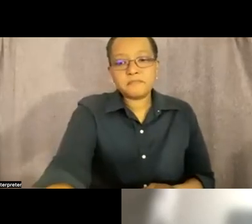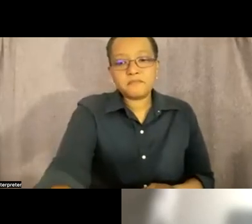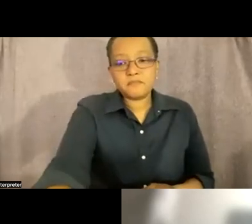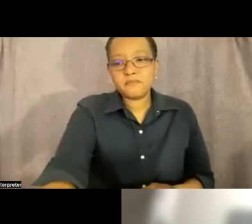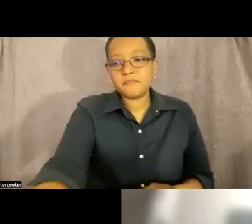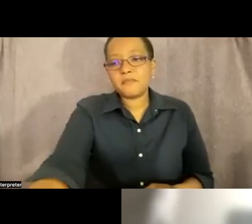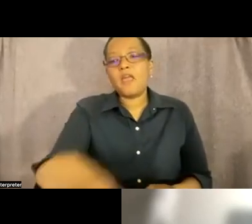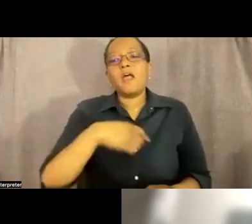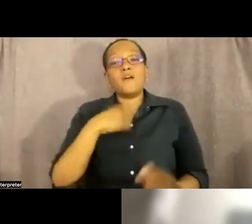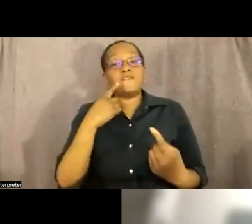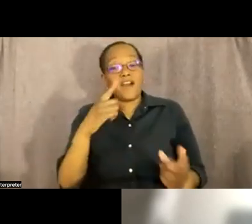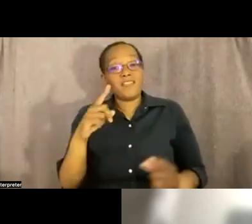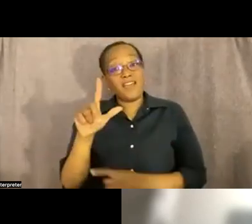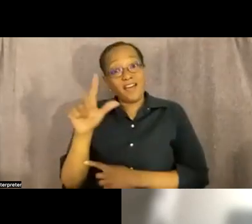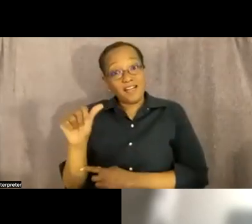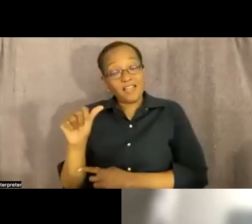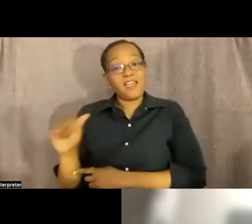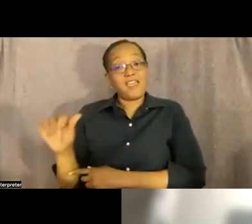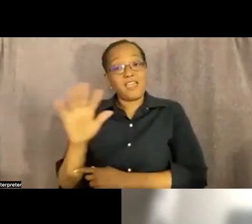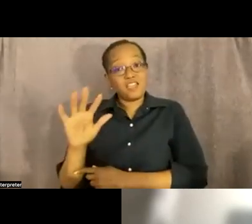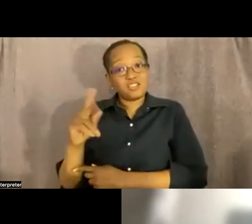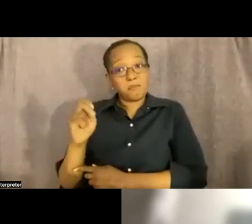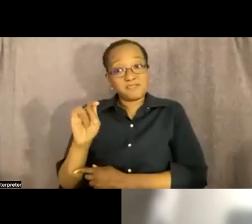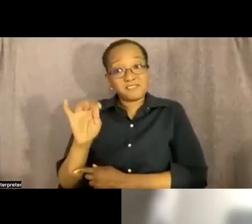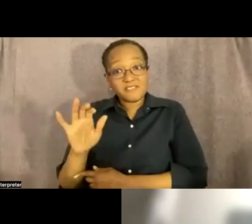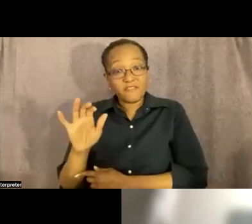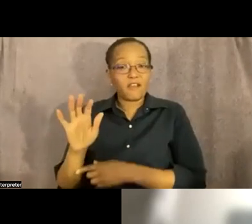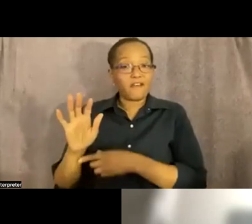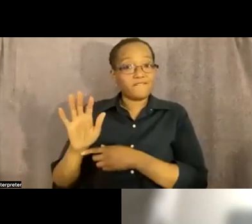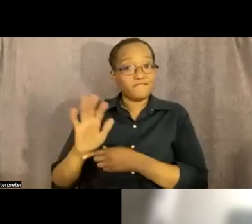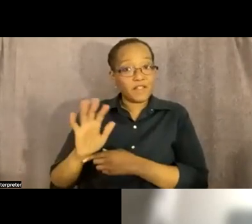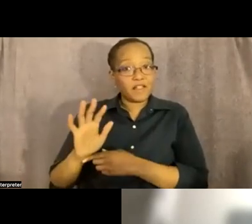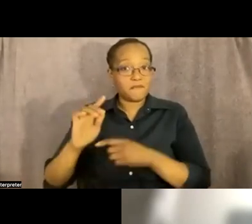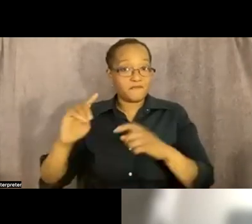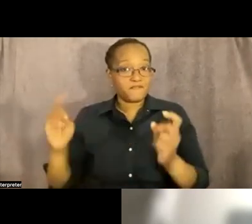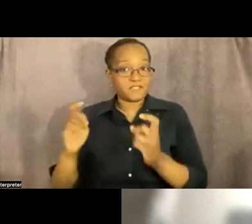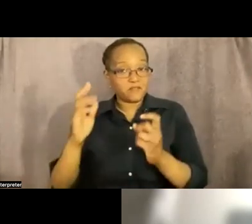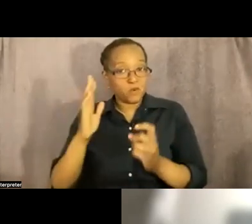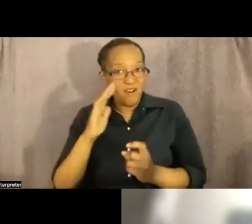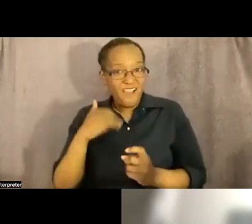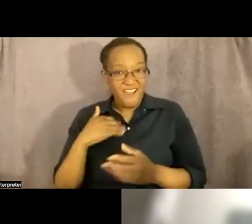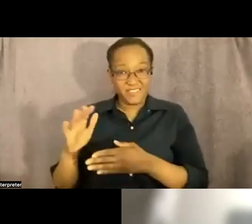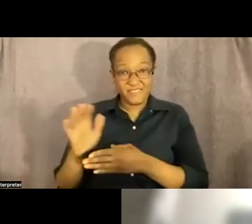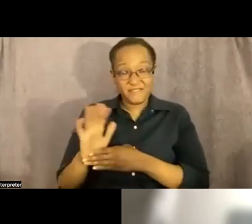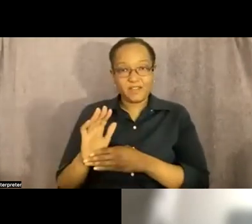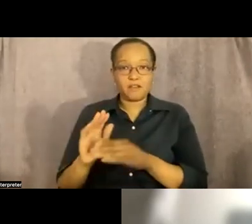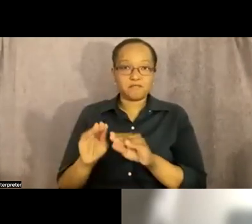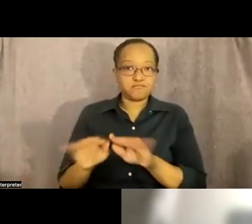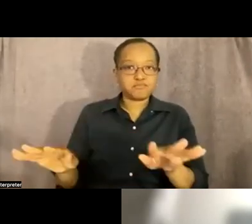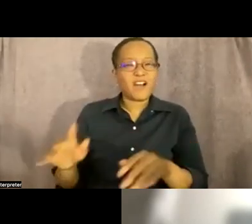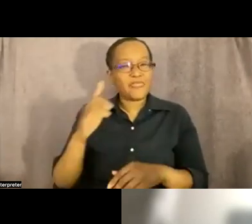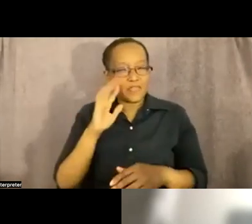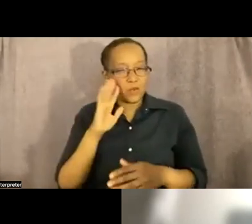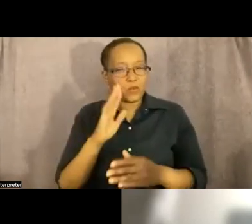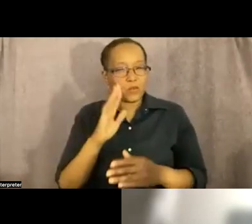liquor store dreams may 10th at the la asian pacific film festival so please come i think we'll have the film eventually out by the summer